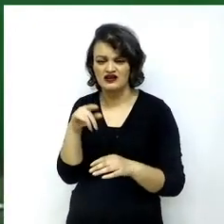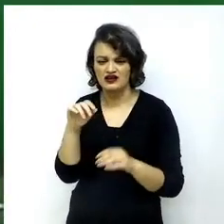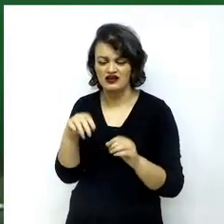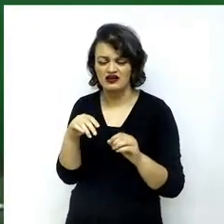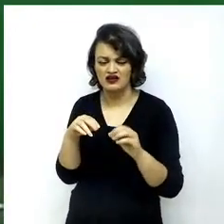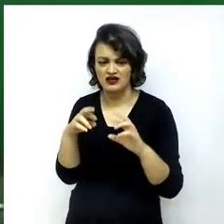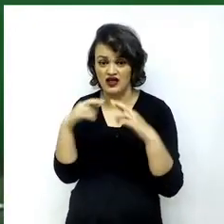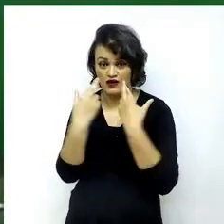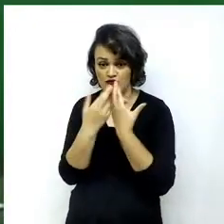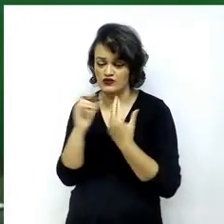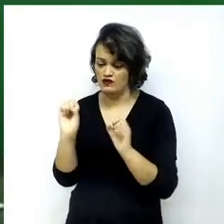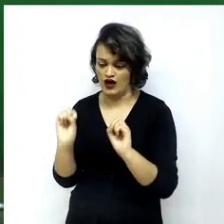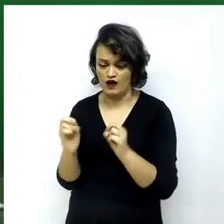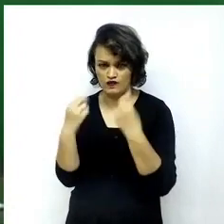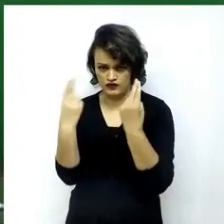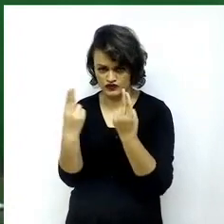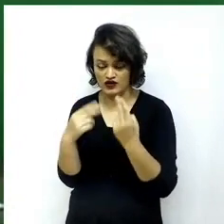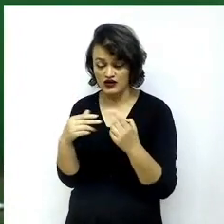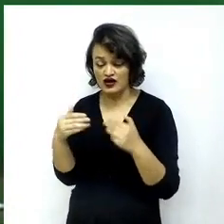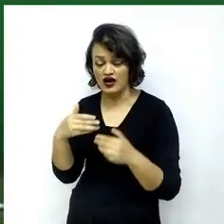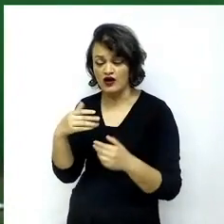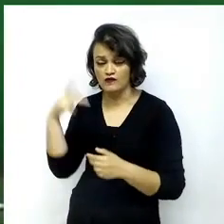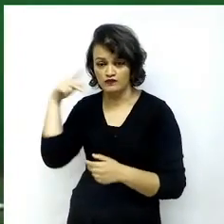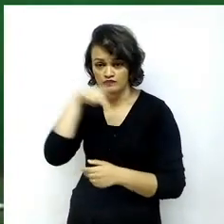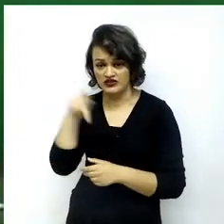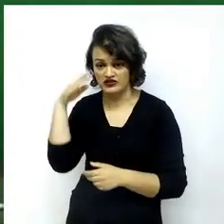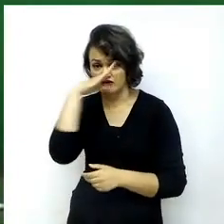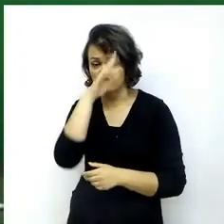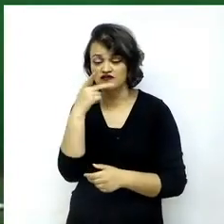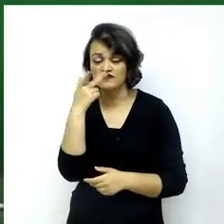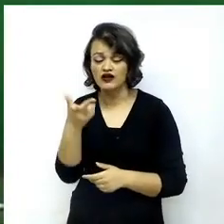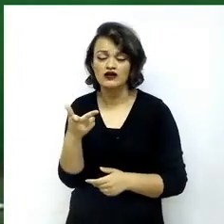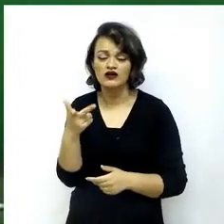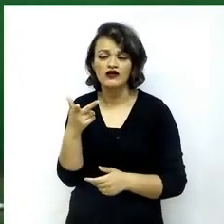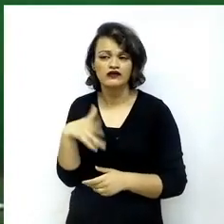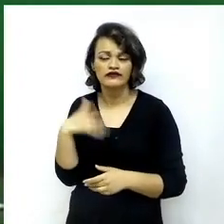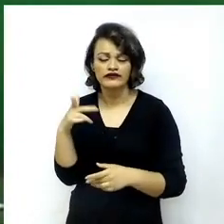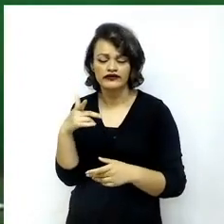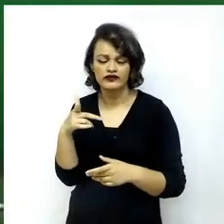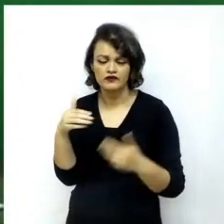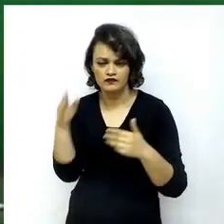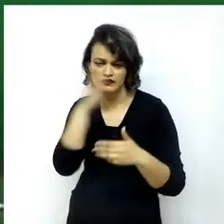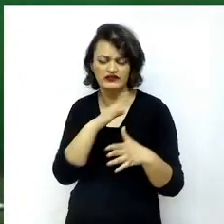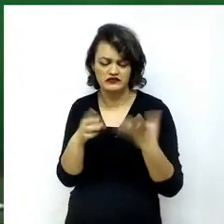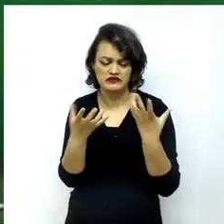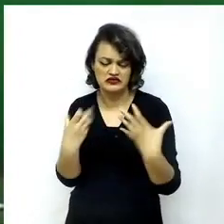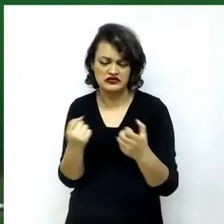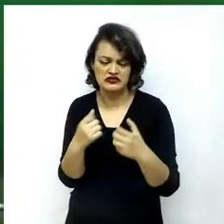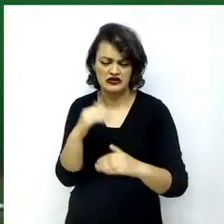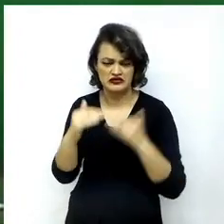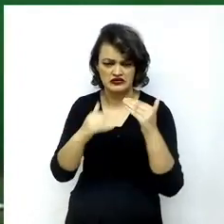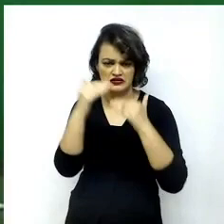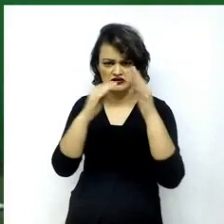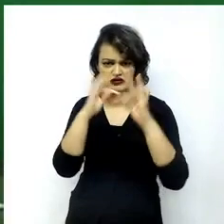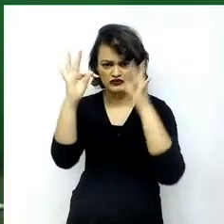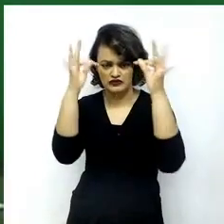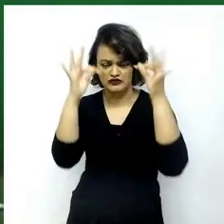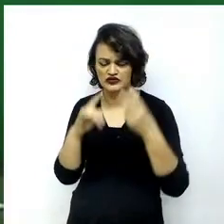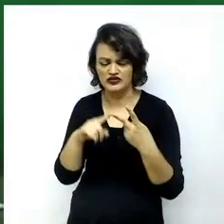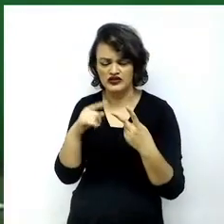is open to the development of cutting-edge technology and innovation, such as Industry 4.0, artificial intelligence,